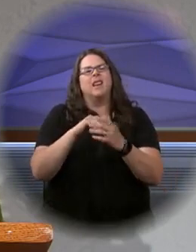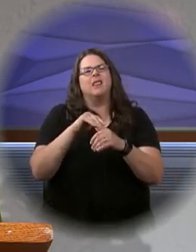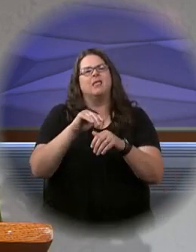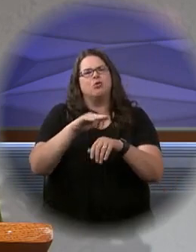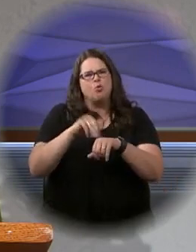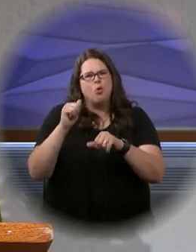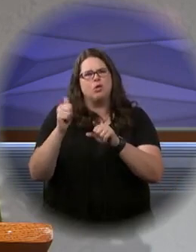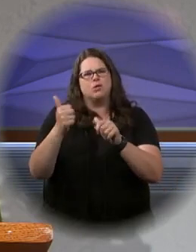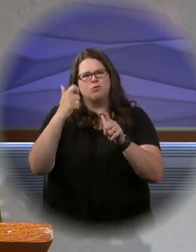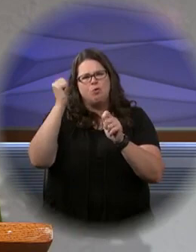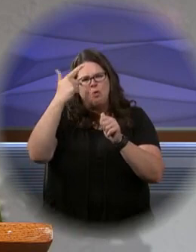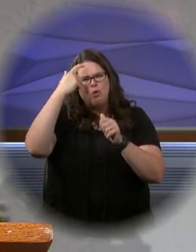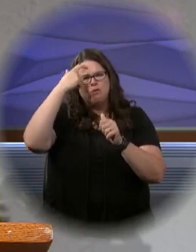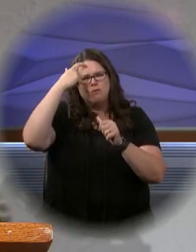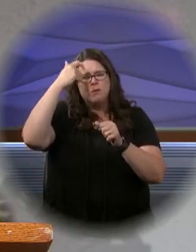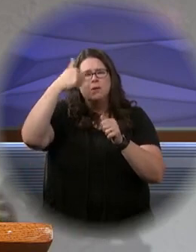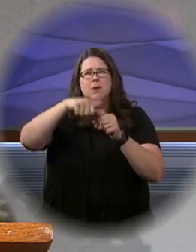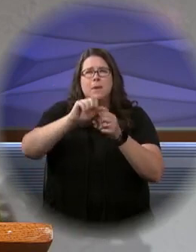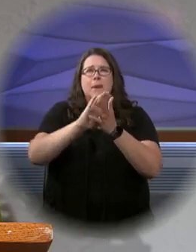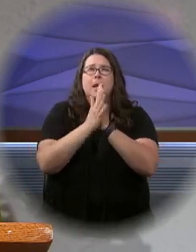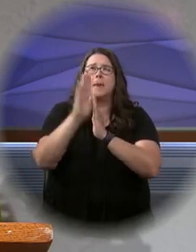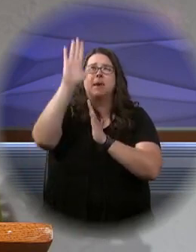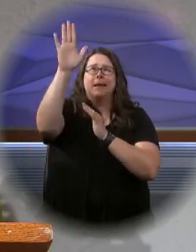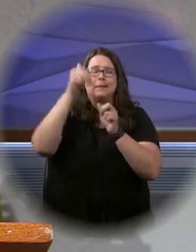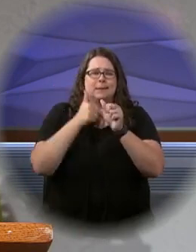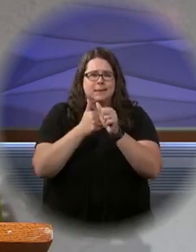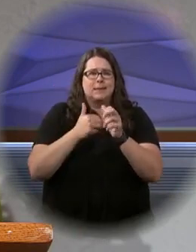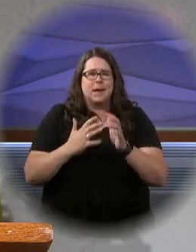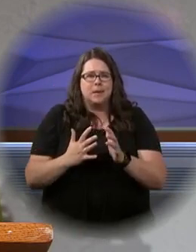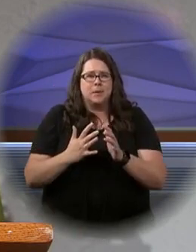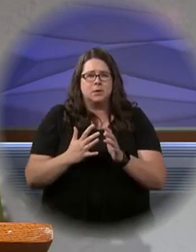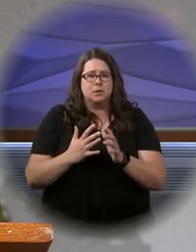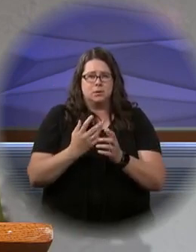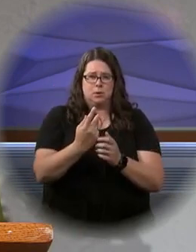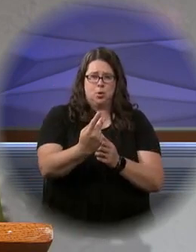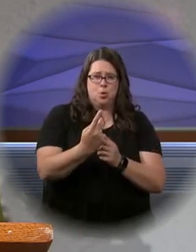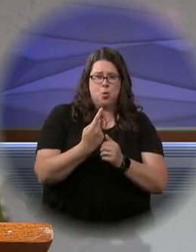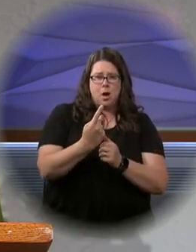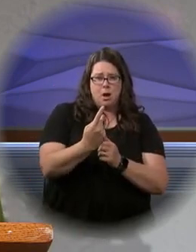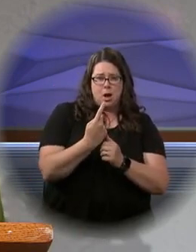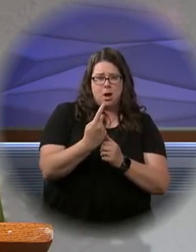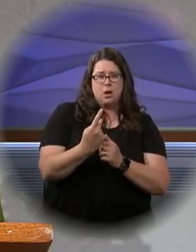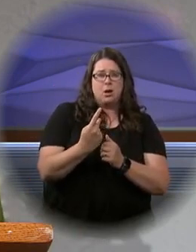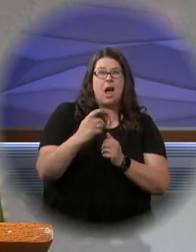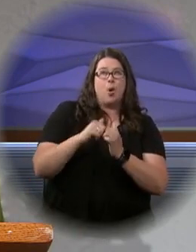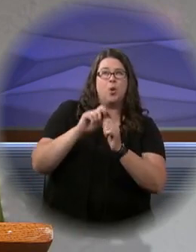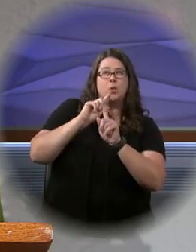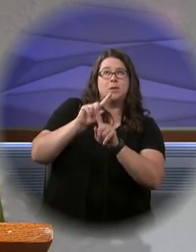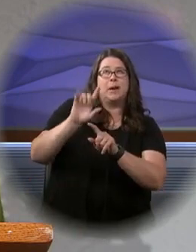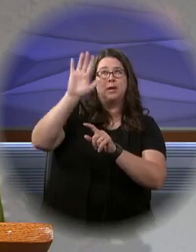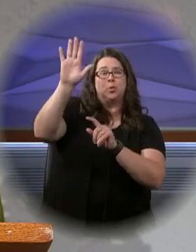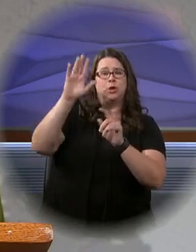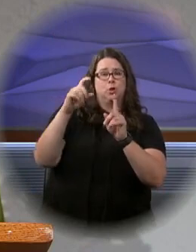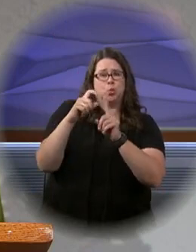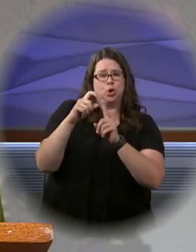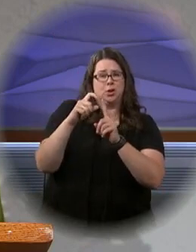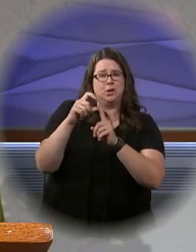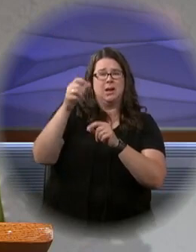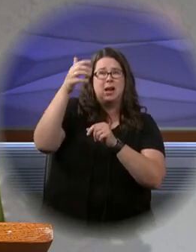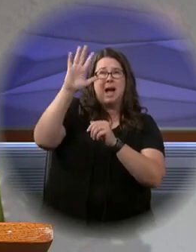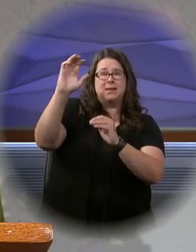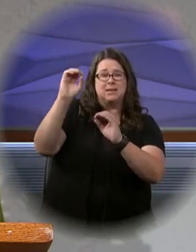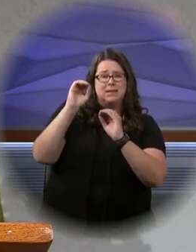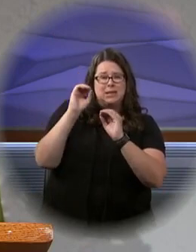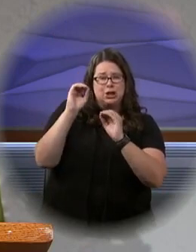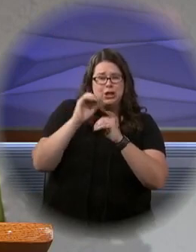question for all of us as becoming disciples of how you and I are responding to God's word and God's